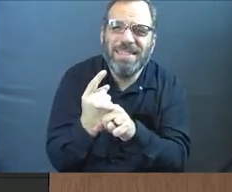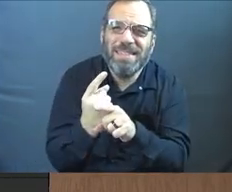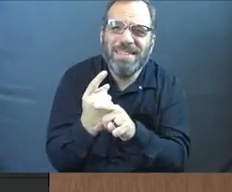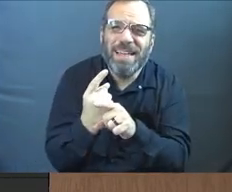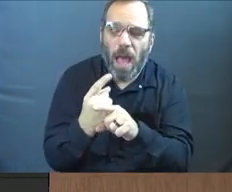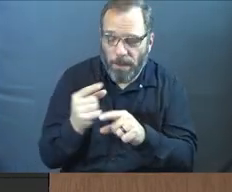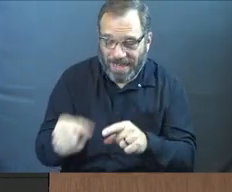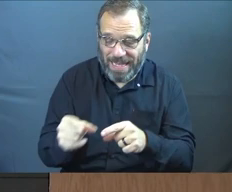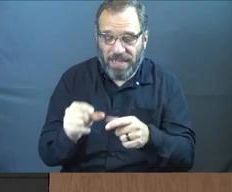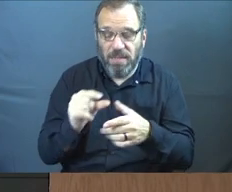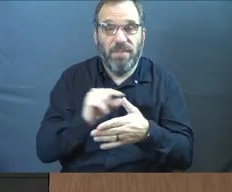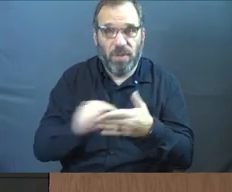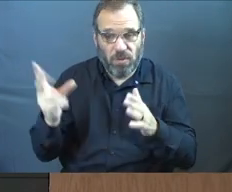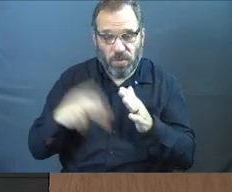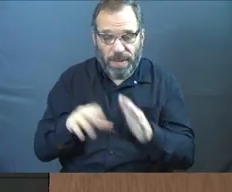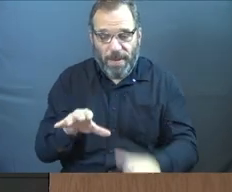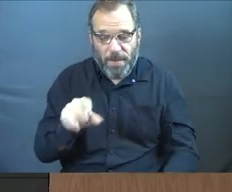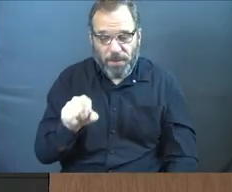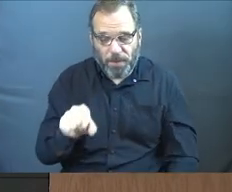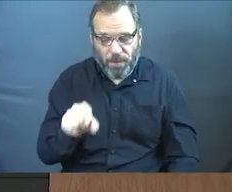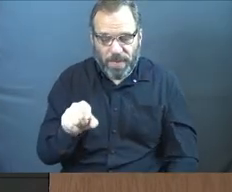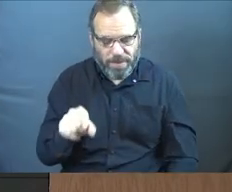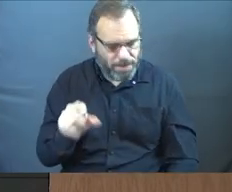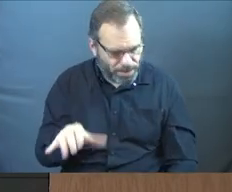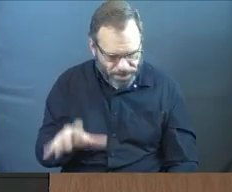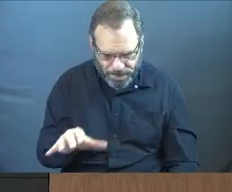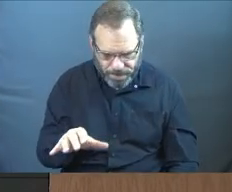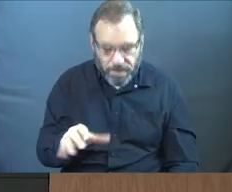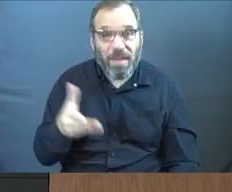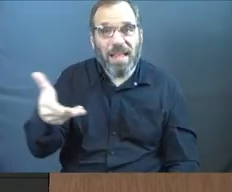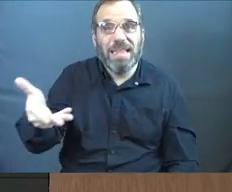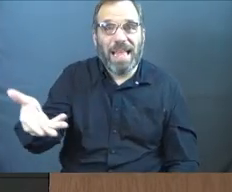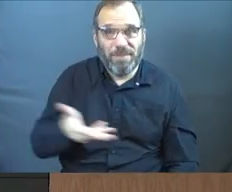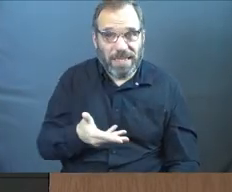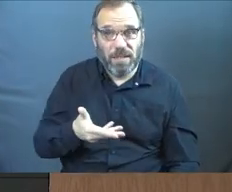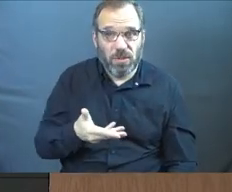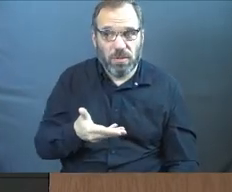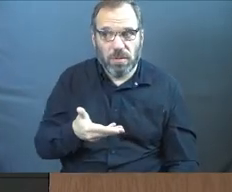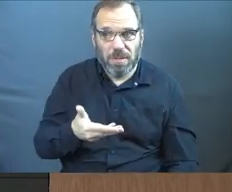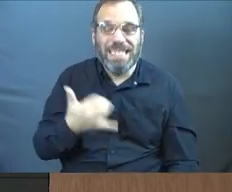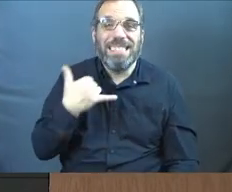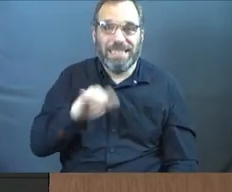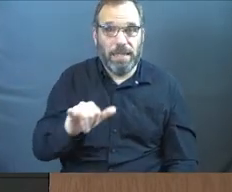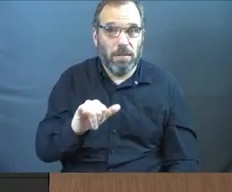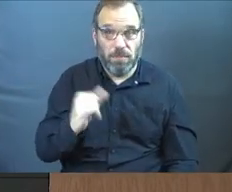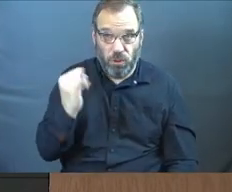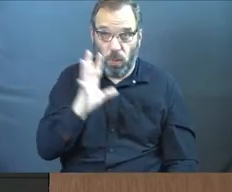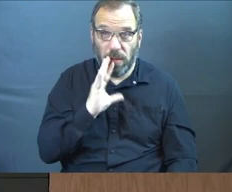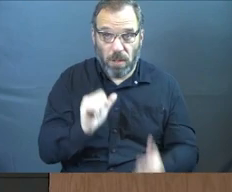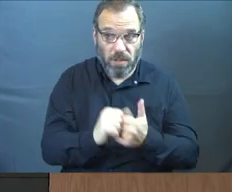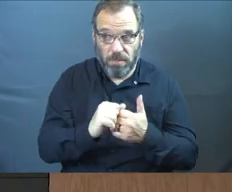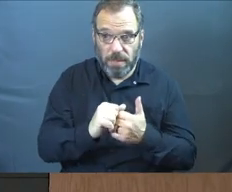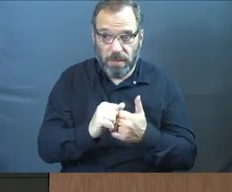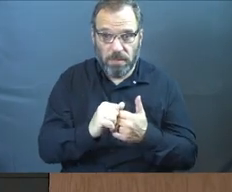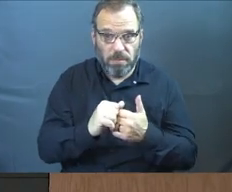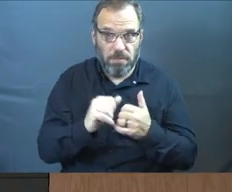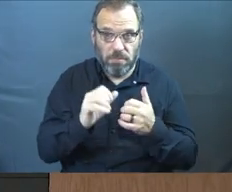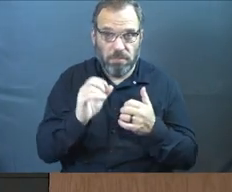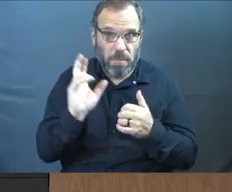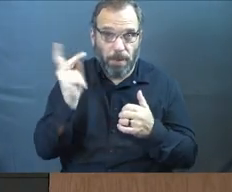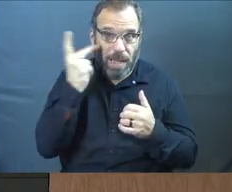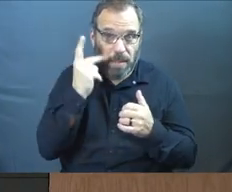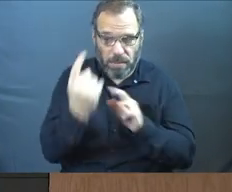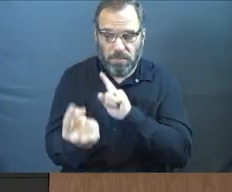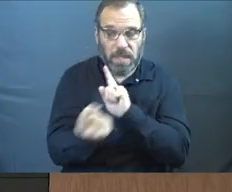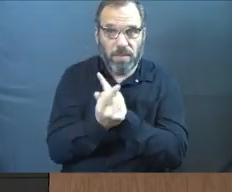But read these things if you're willing. That invitation to you is still open. And